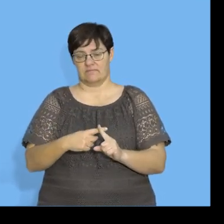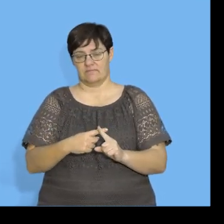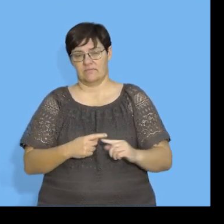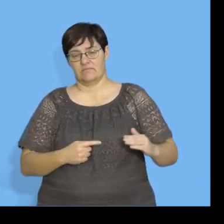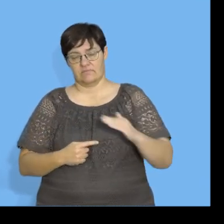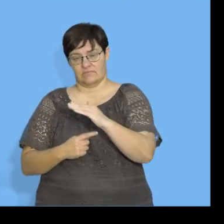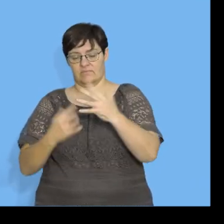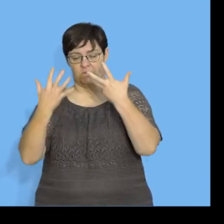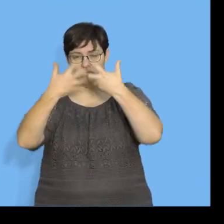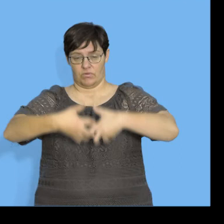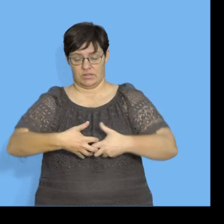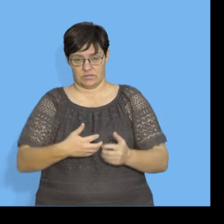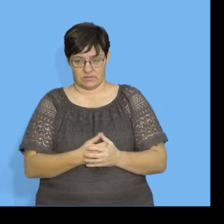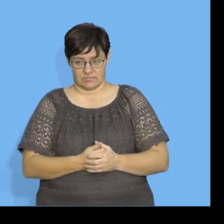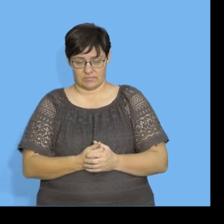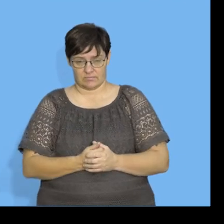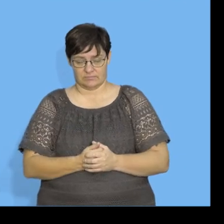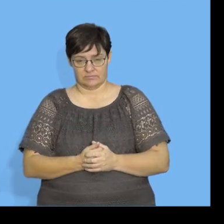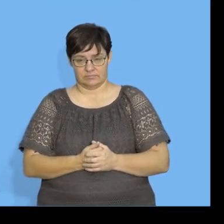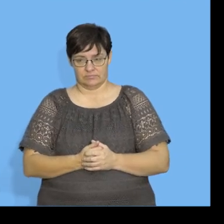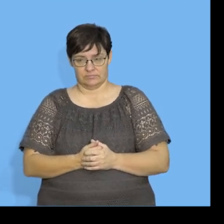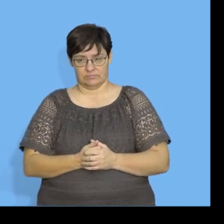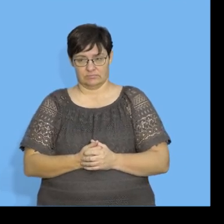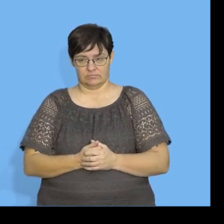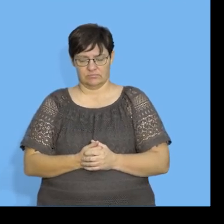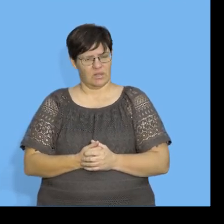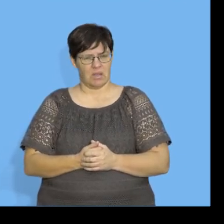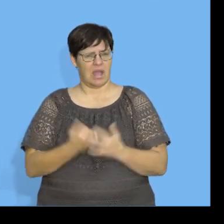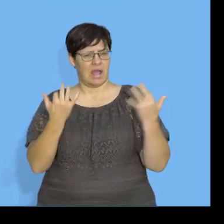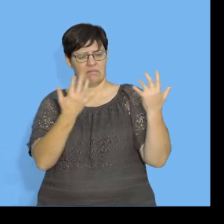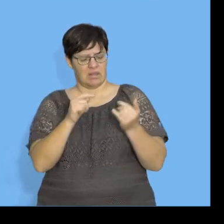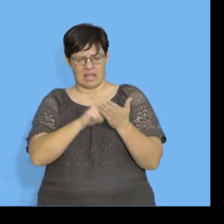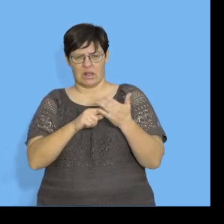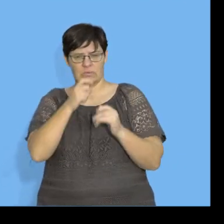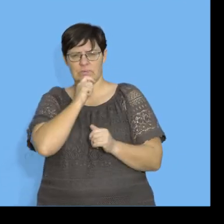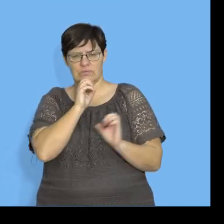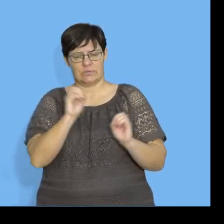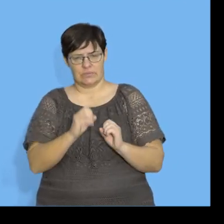correlation, okay? Without using a calculator.